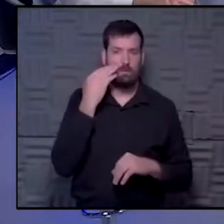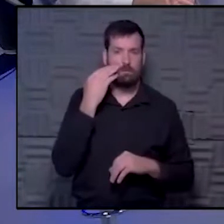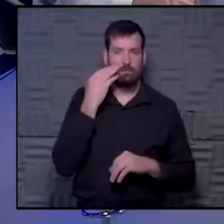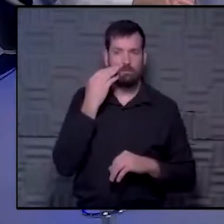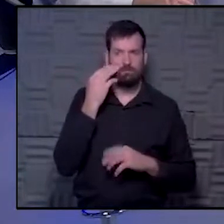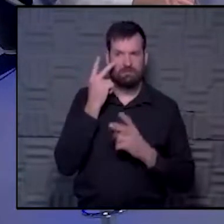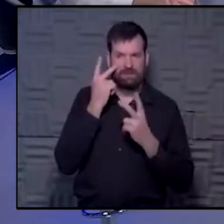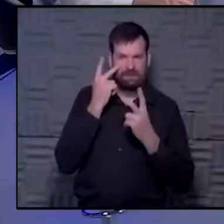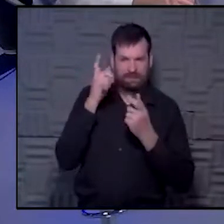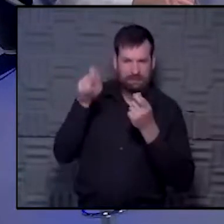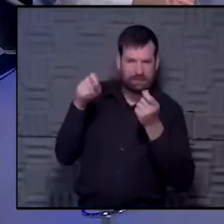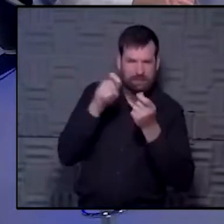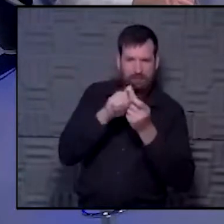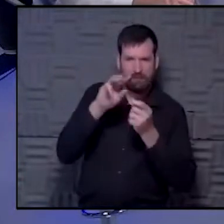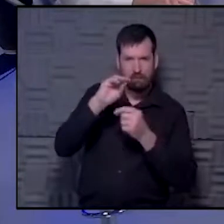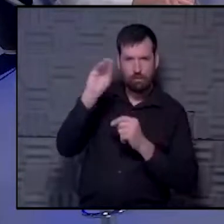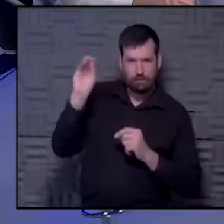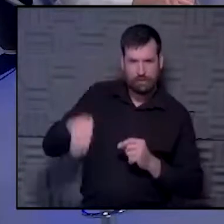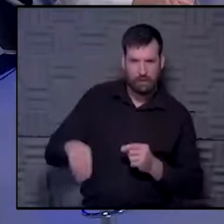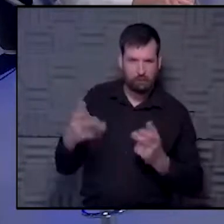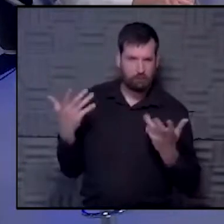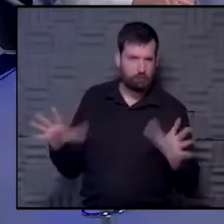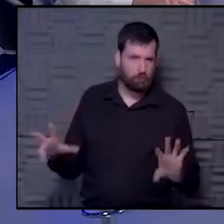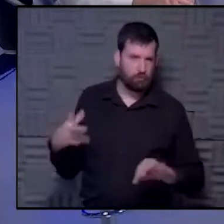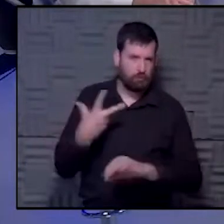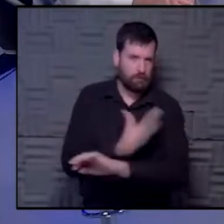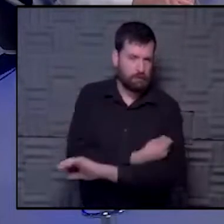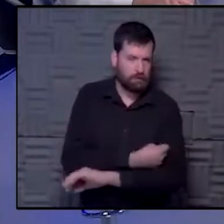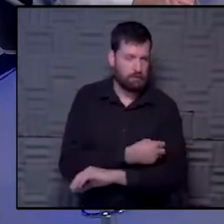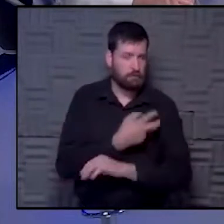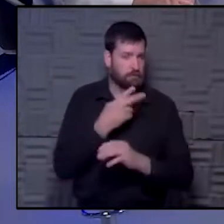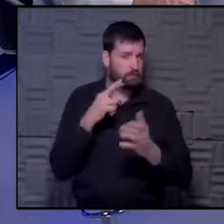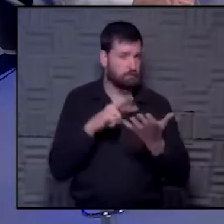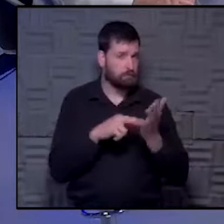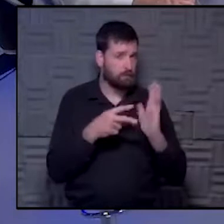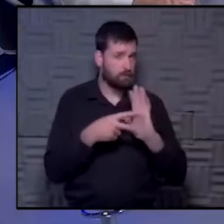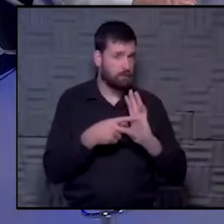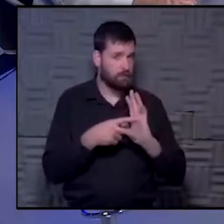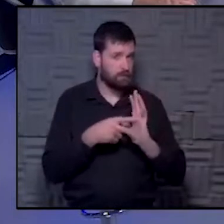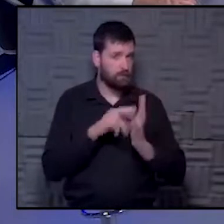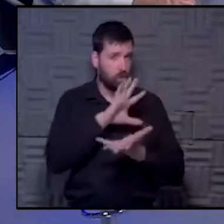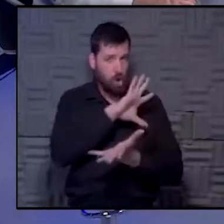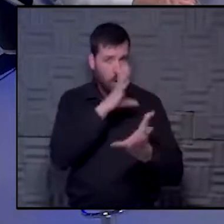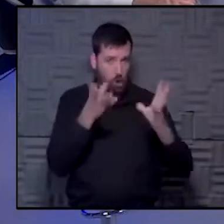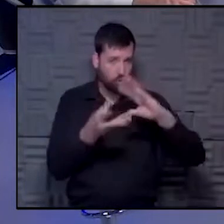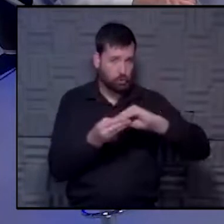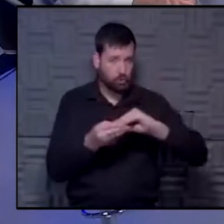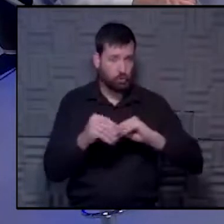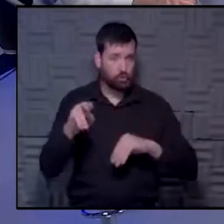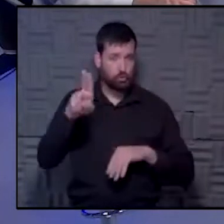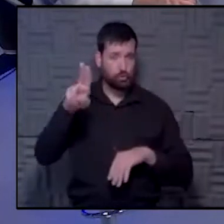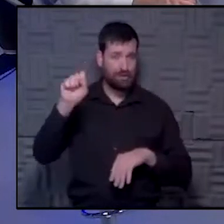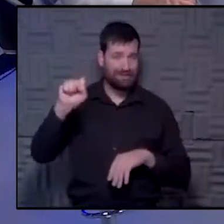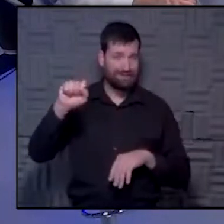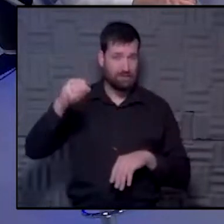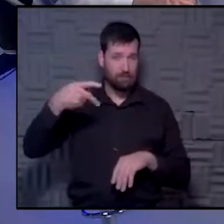X percentage of Americans have received the vaccine, is that percentage based on the total U.S. population?